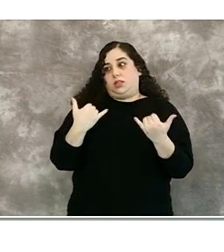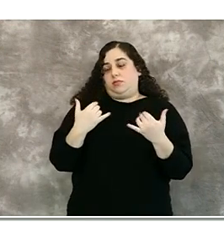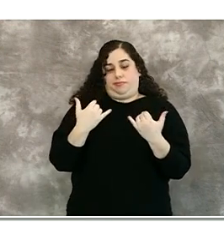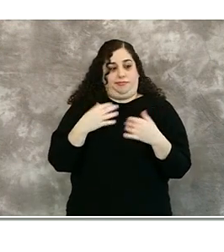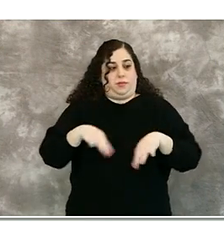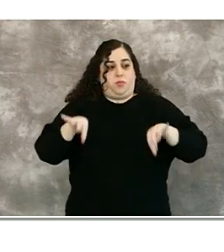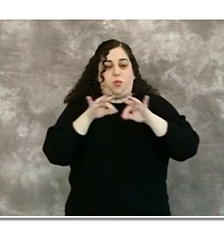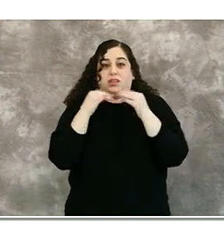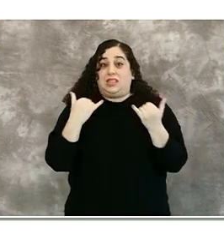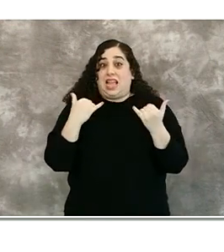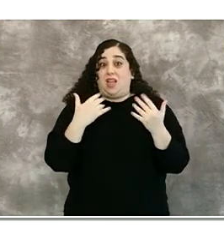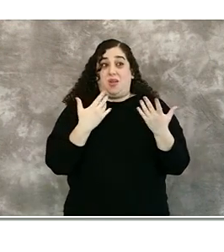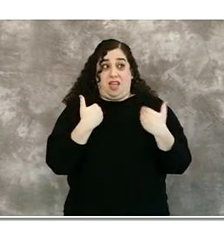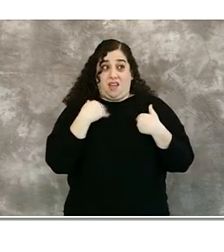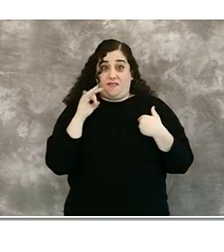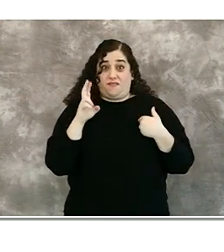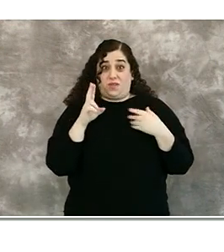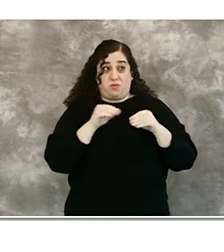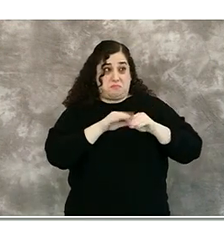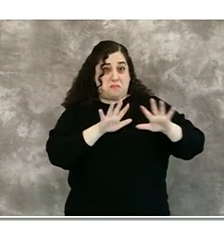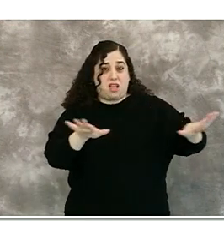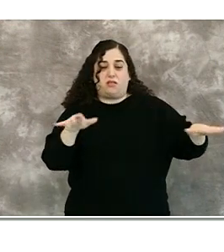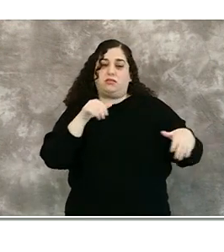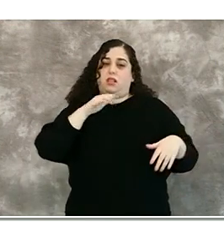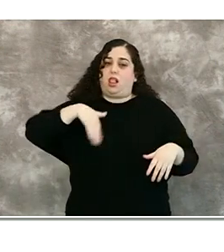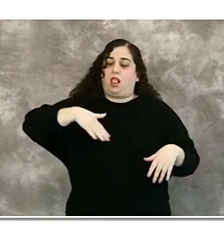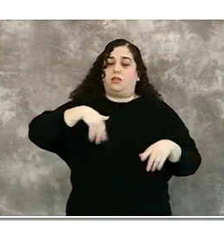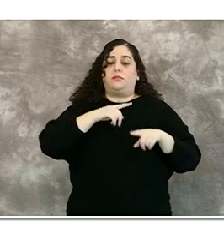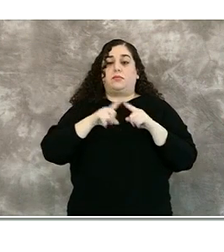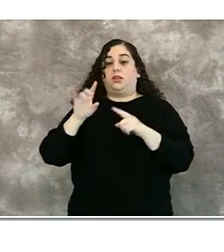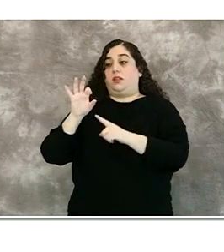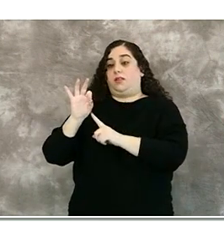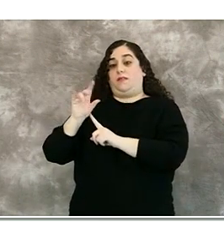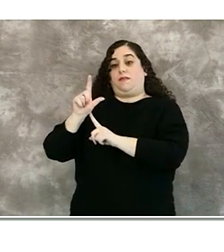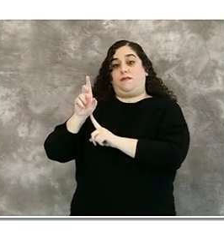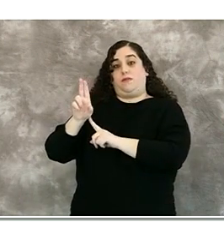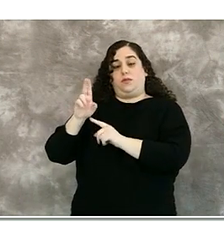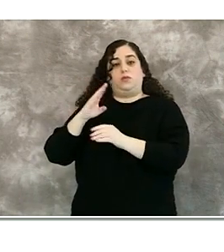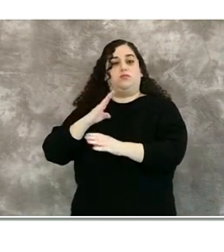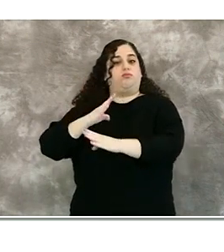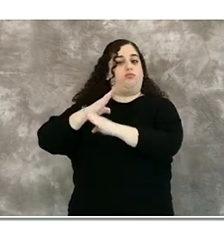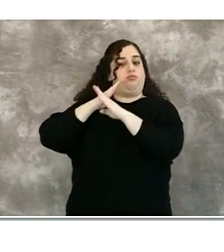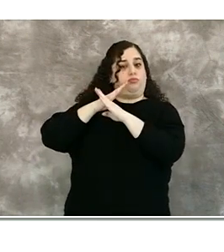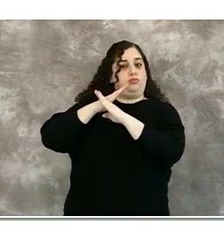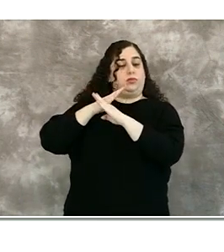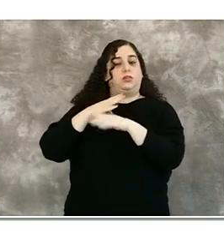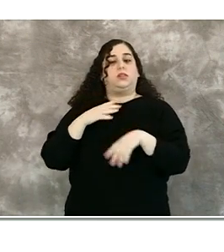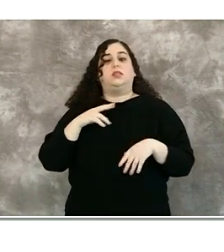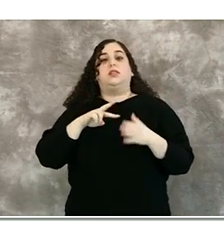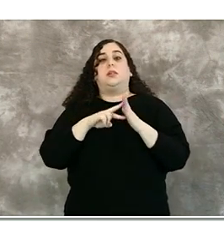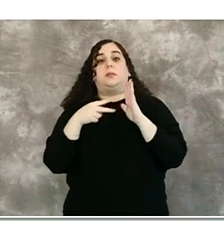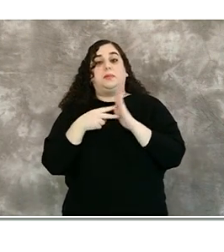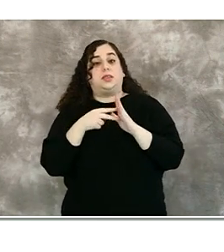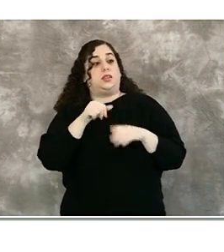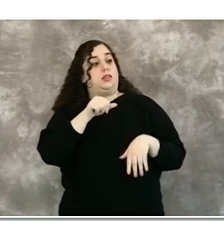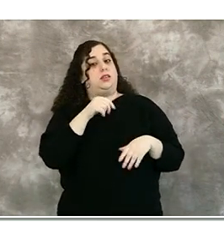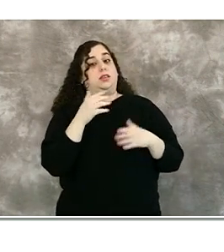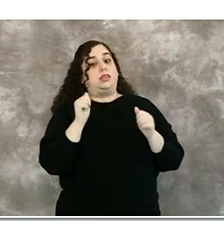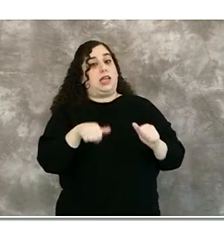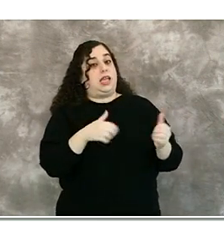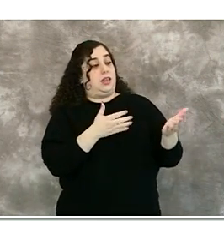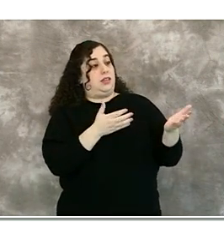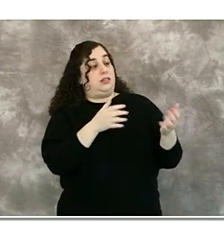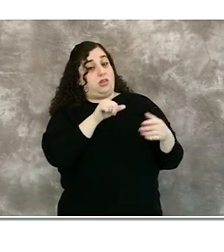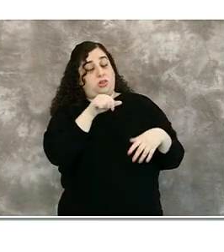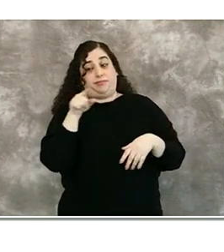every case of influenza that's prevented actually opens up healthcare resources for those who have